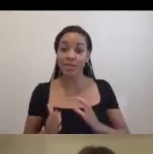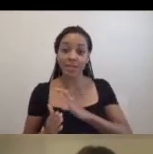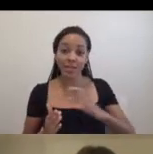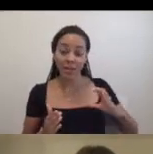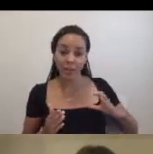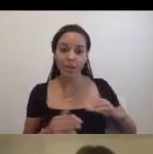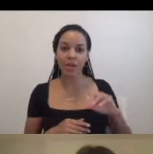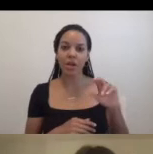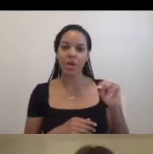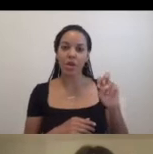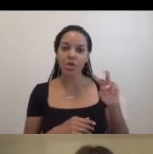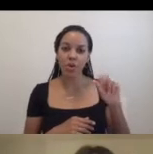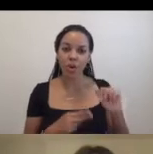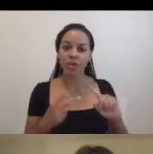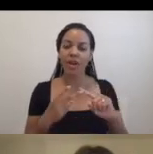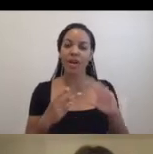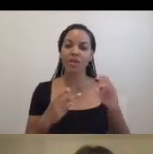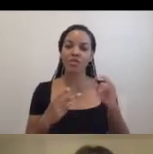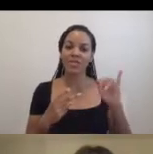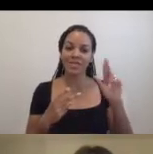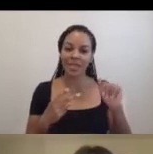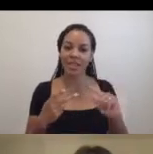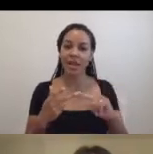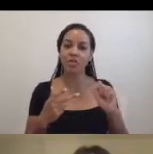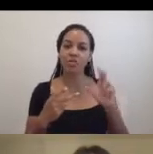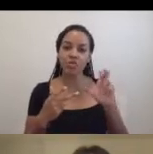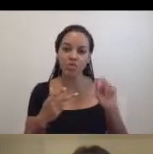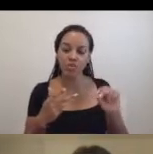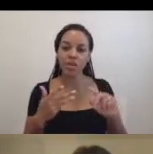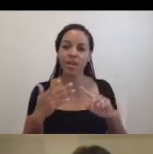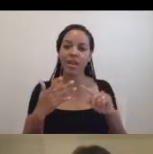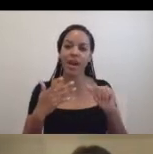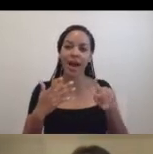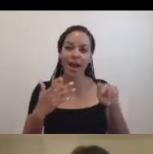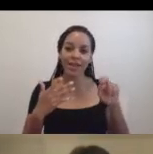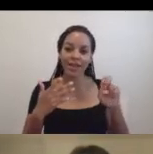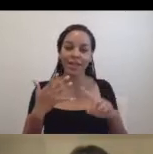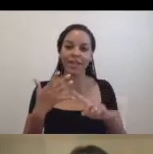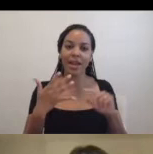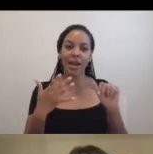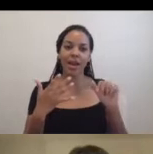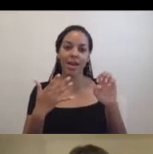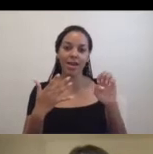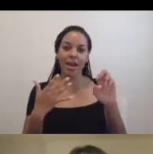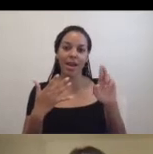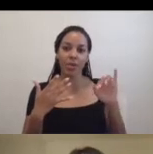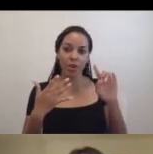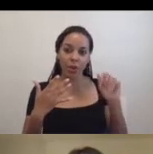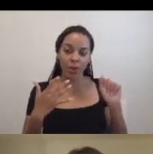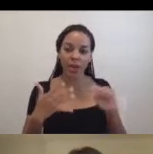Benway, Christina Daniels, Dylan Gauthier, Susan Halfgood, Eileen Jake Lynch, and Ariola Pira,